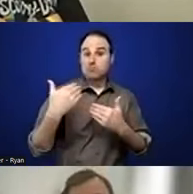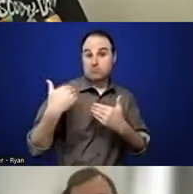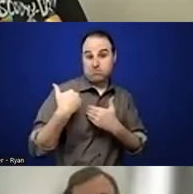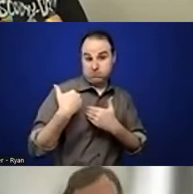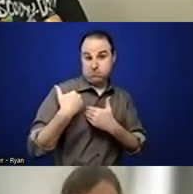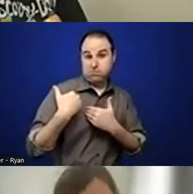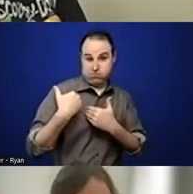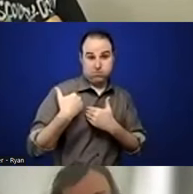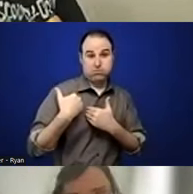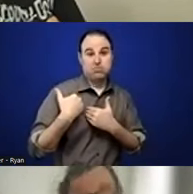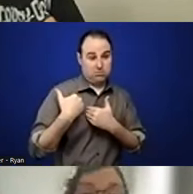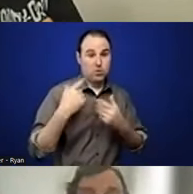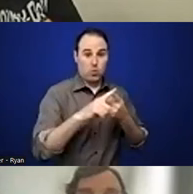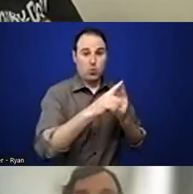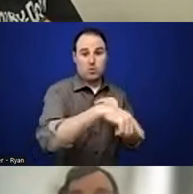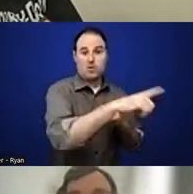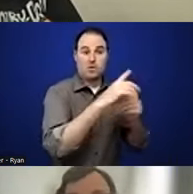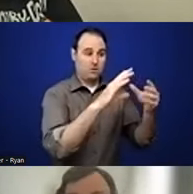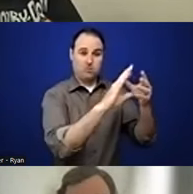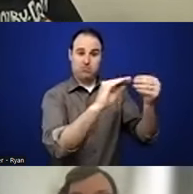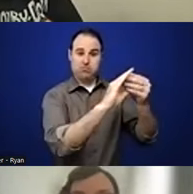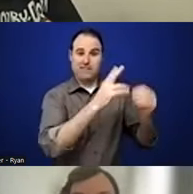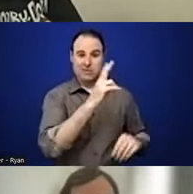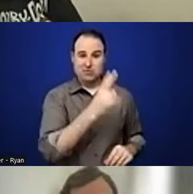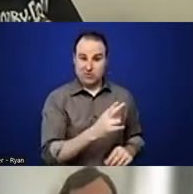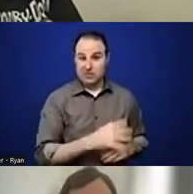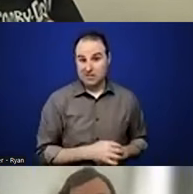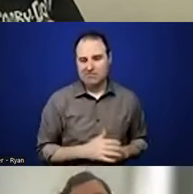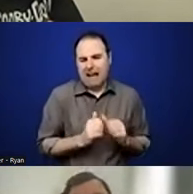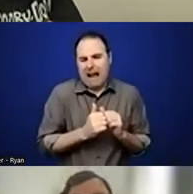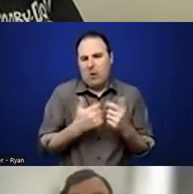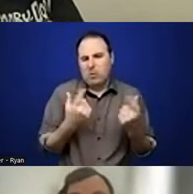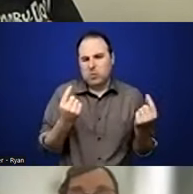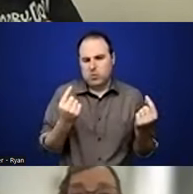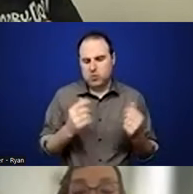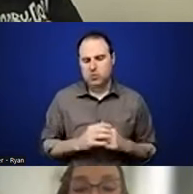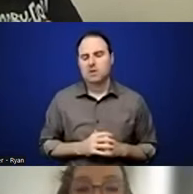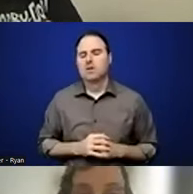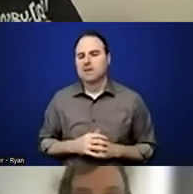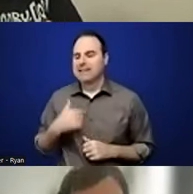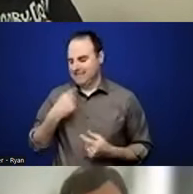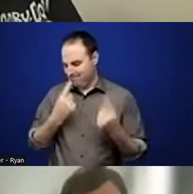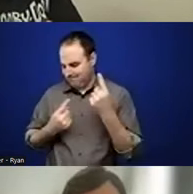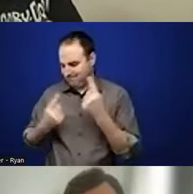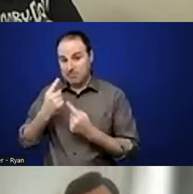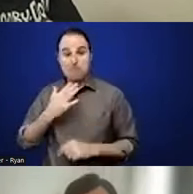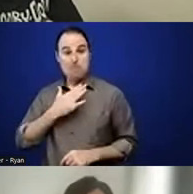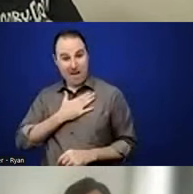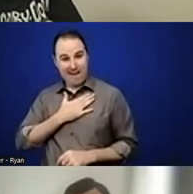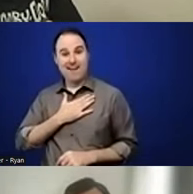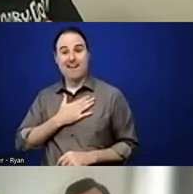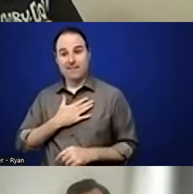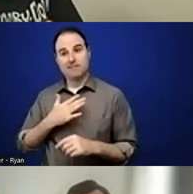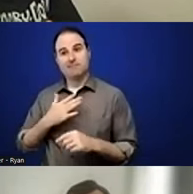narrators? And I think I'm reflecting on my own encounters with curated oral histories when I've been asked to like,